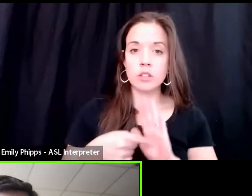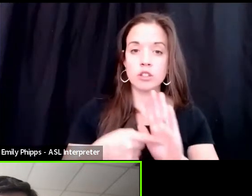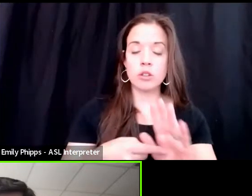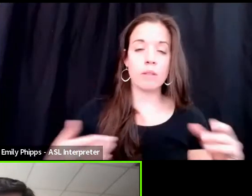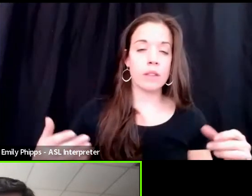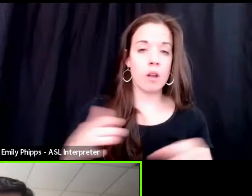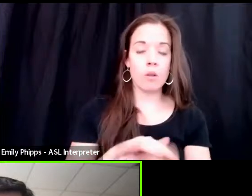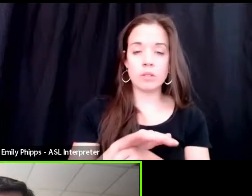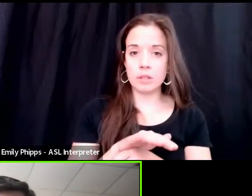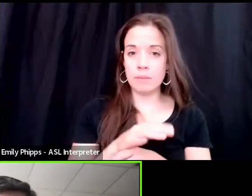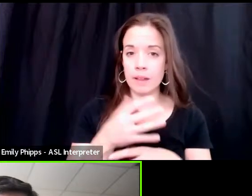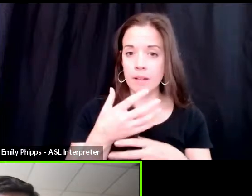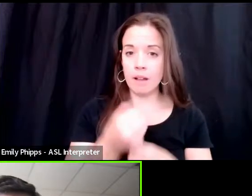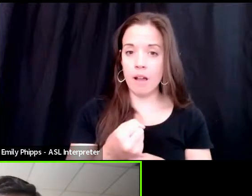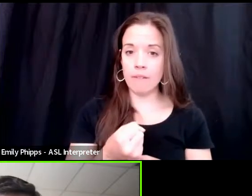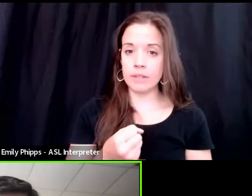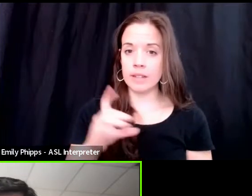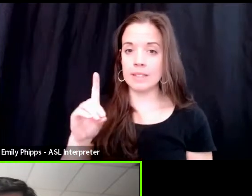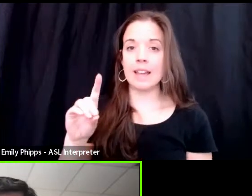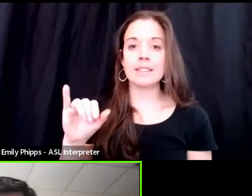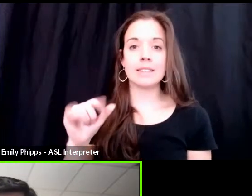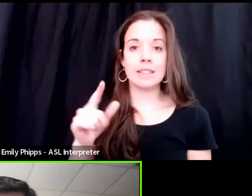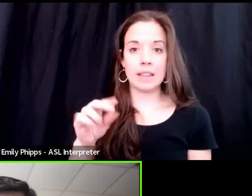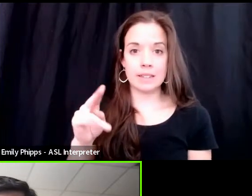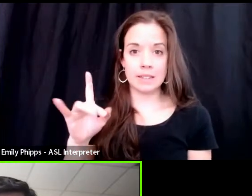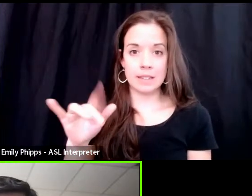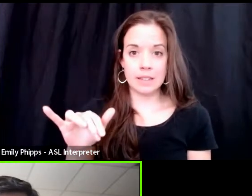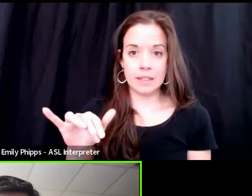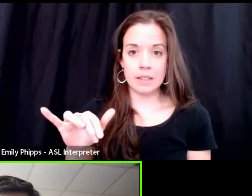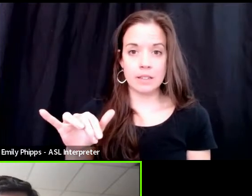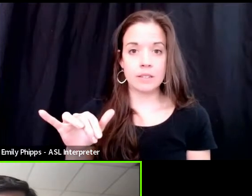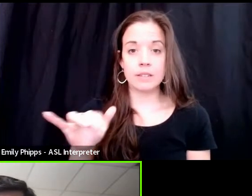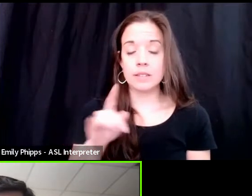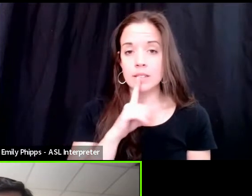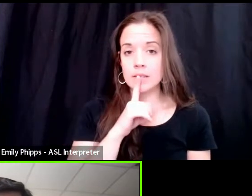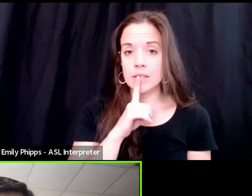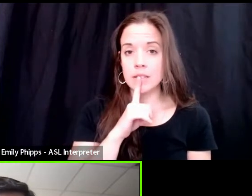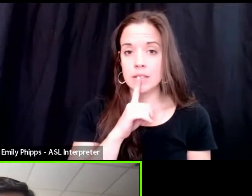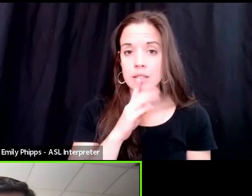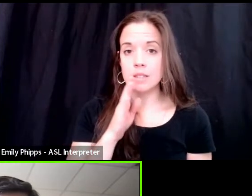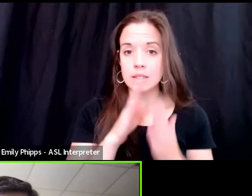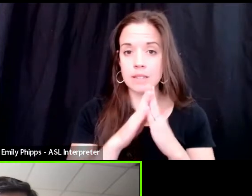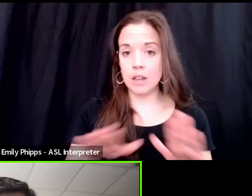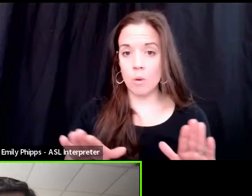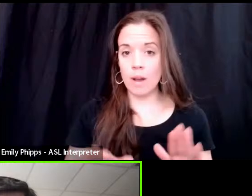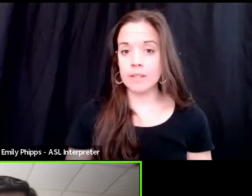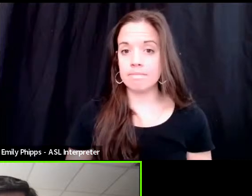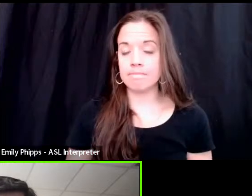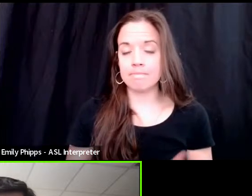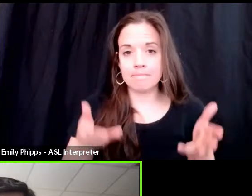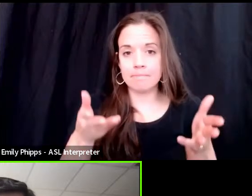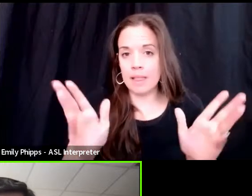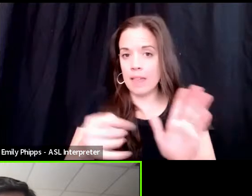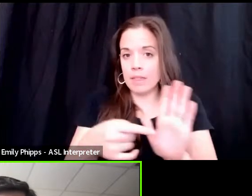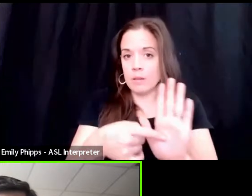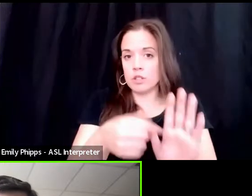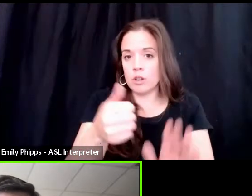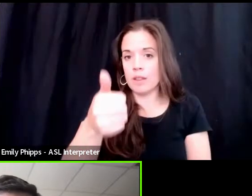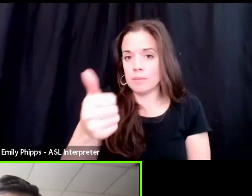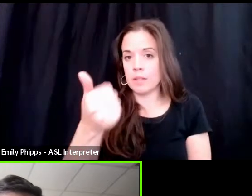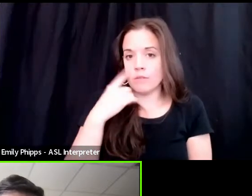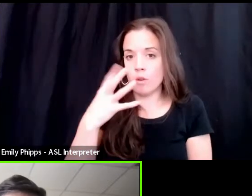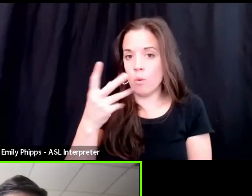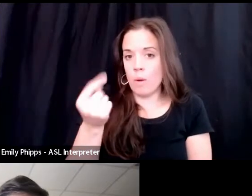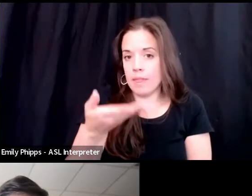ultimate dignity is to stay quiet and, you know, let them show themselves for what they are.